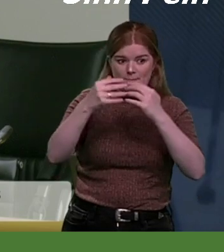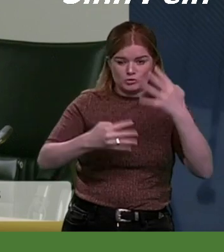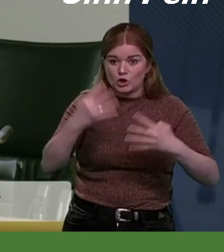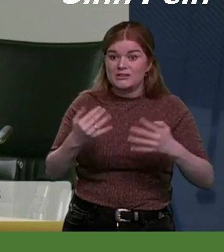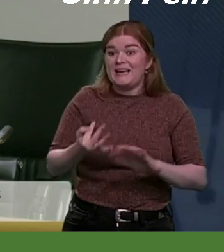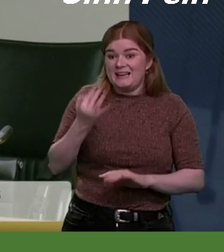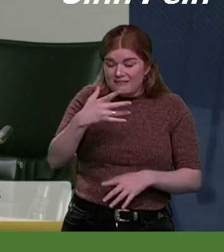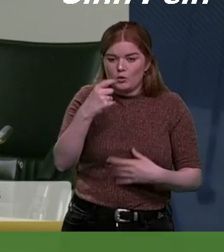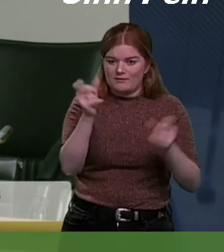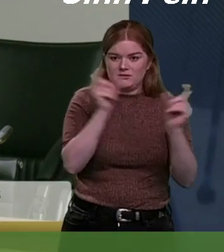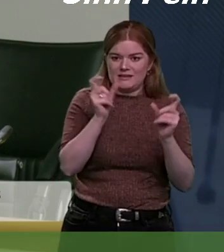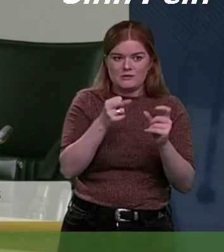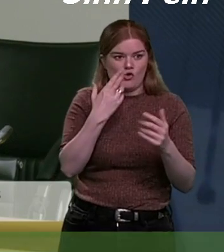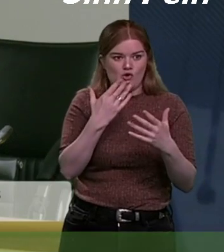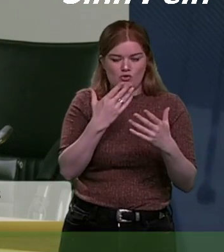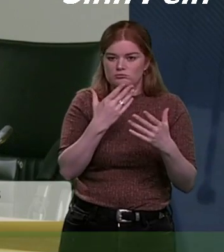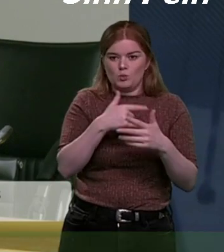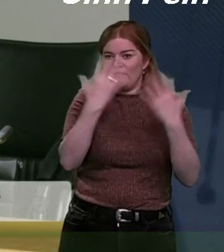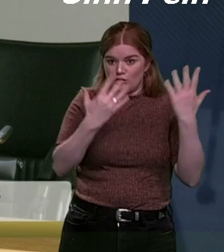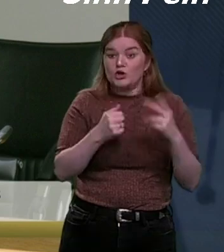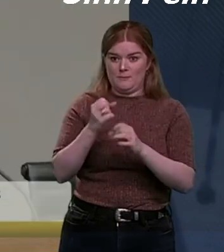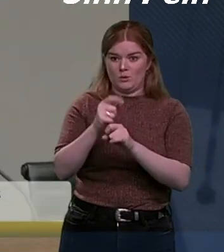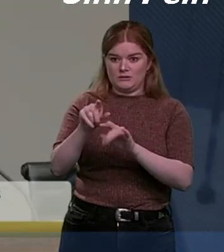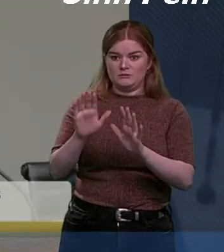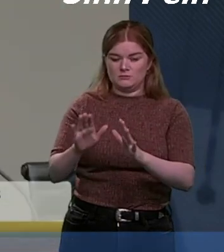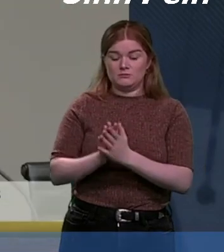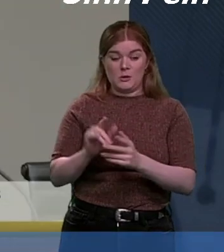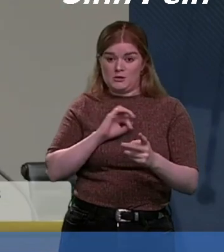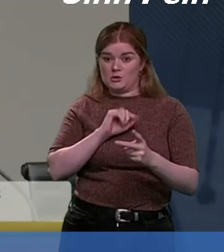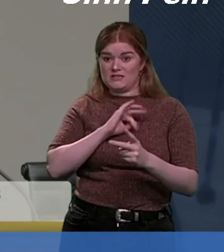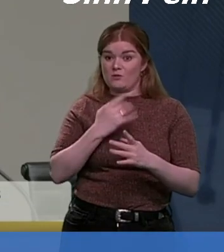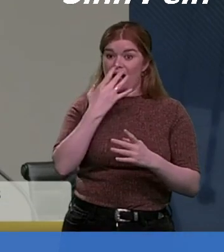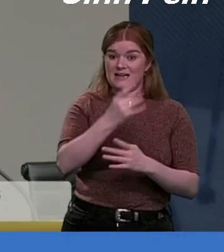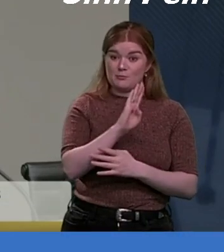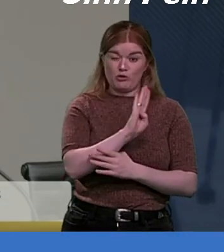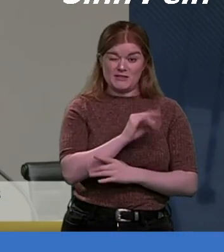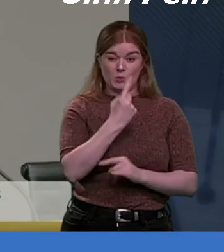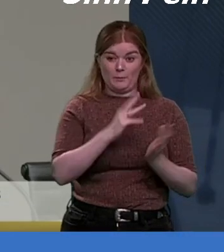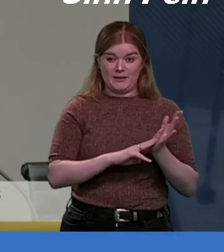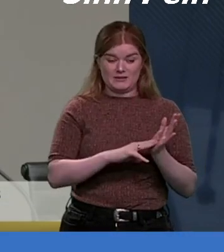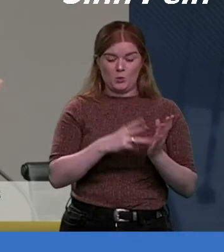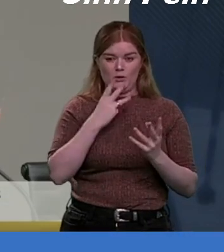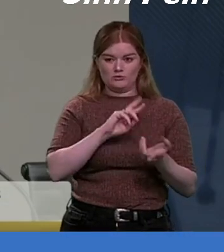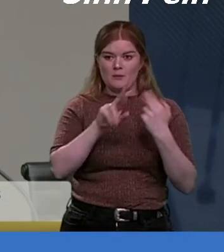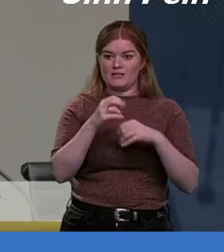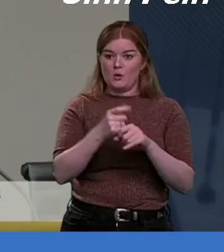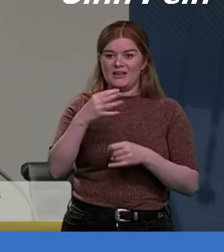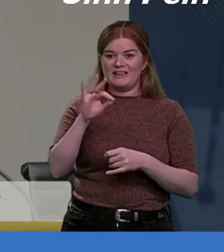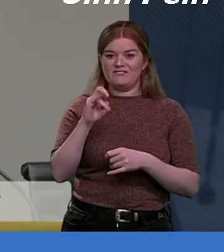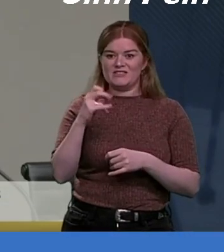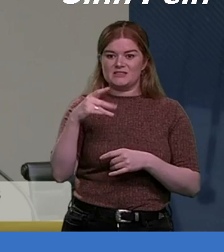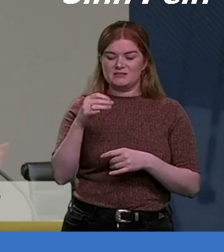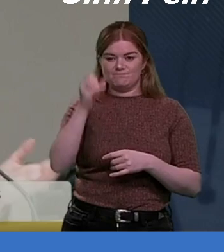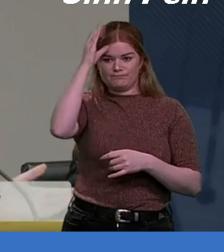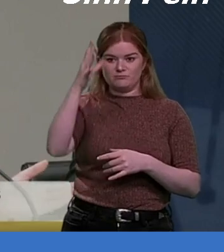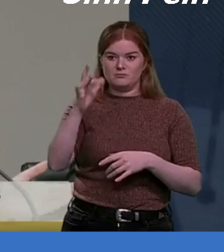dyslexia or whatever it is, you deserve some support. I'm going to ask Brendan in a minute just to talk to you about the gifted children because I